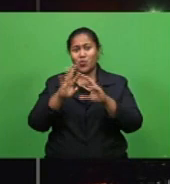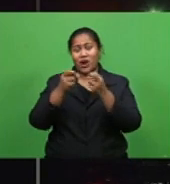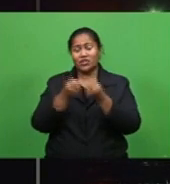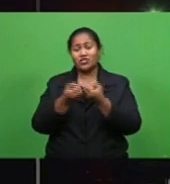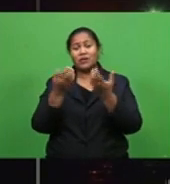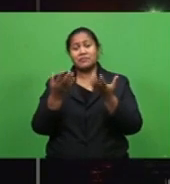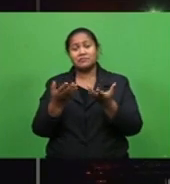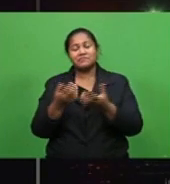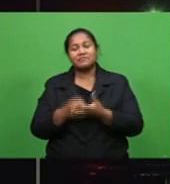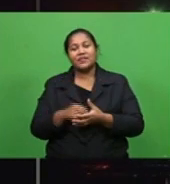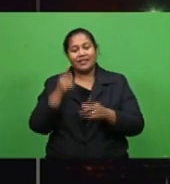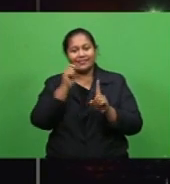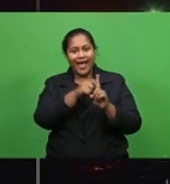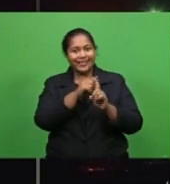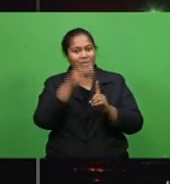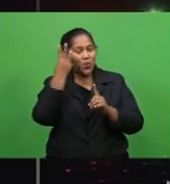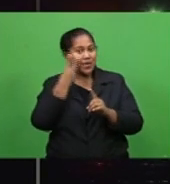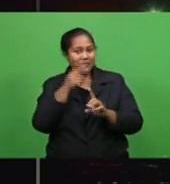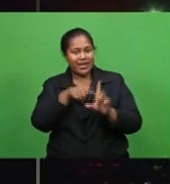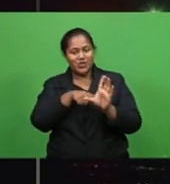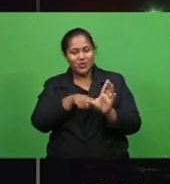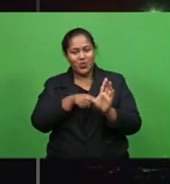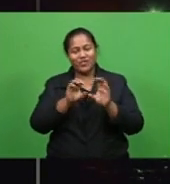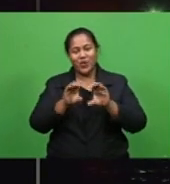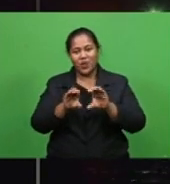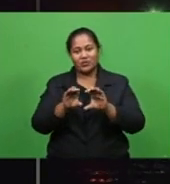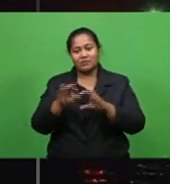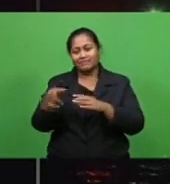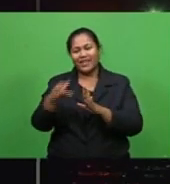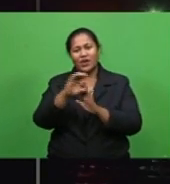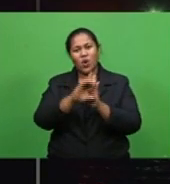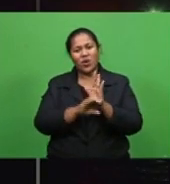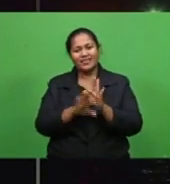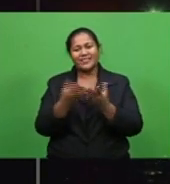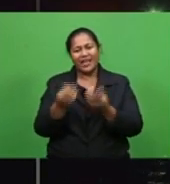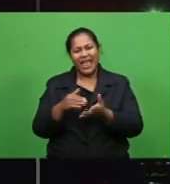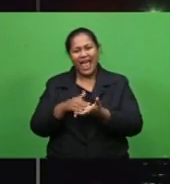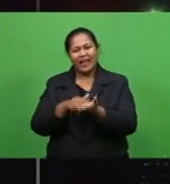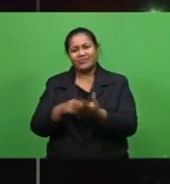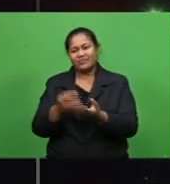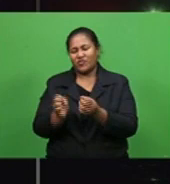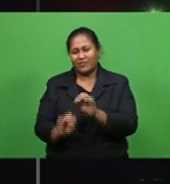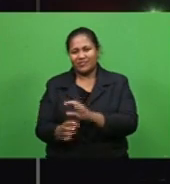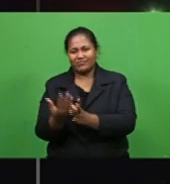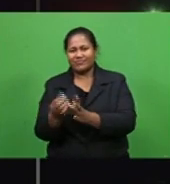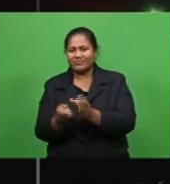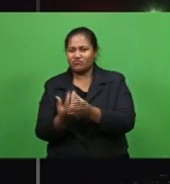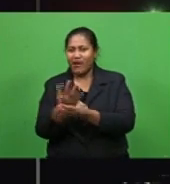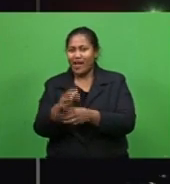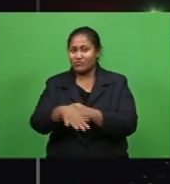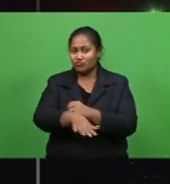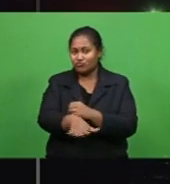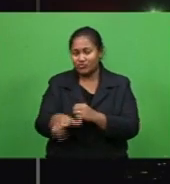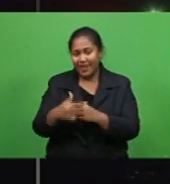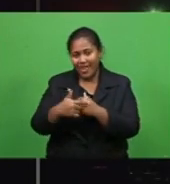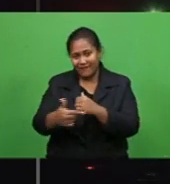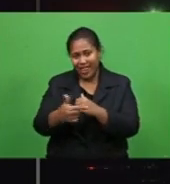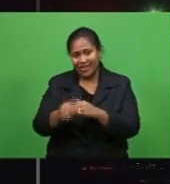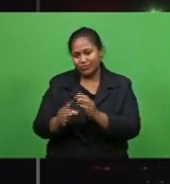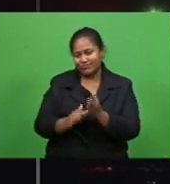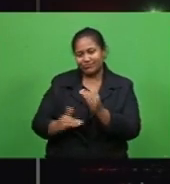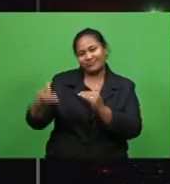targeting women and youth coaches the courses aim to foster growth of the sport from the grassroot to national level